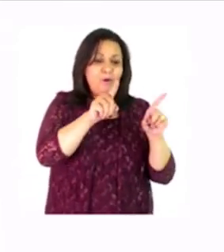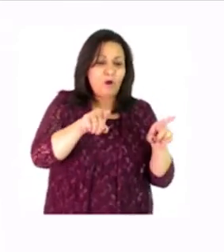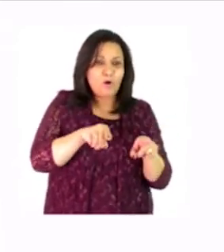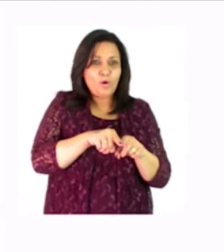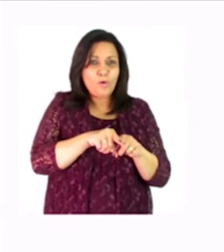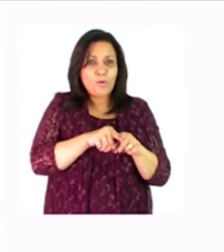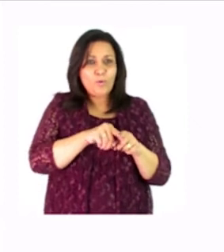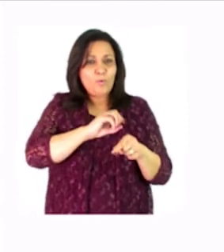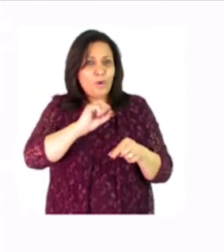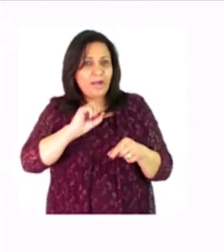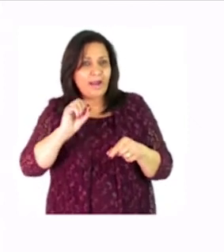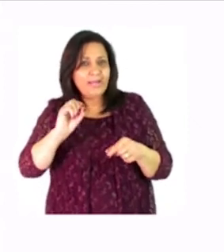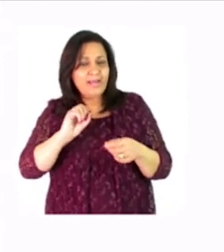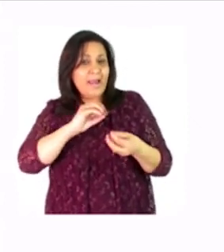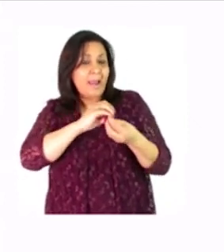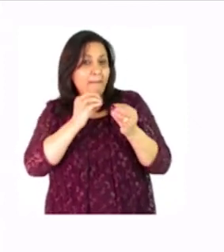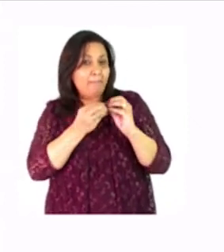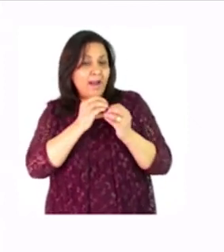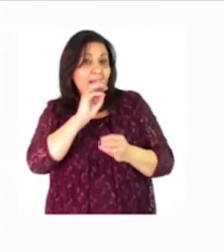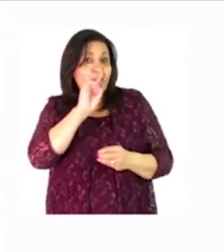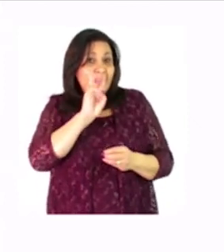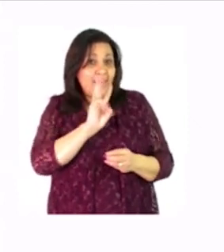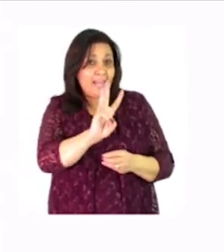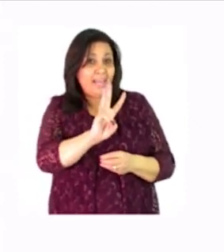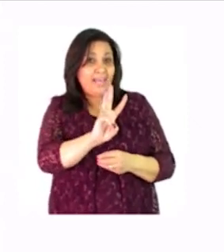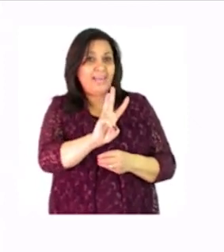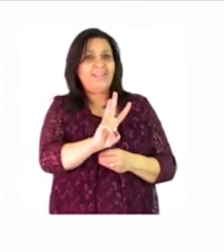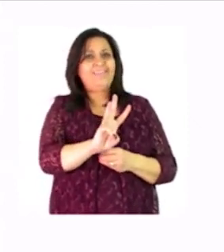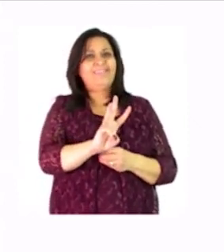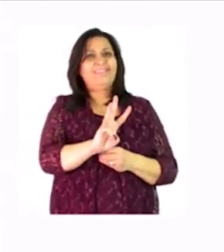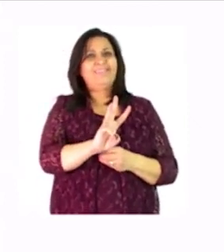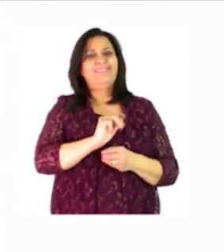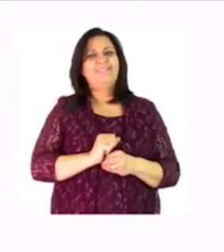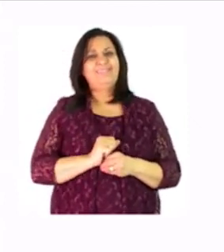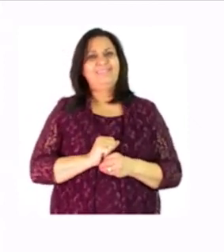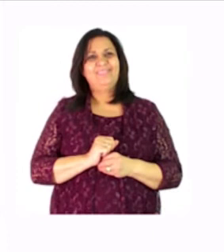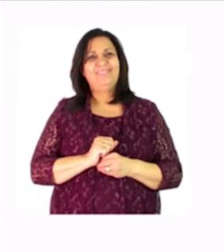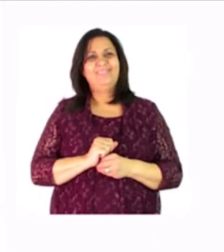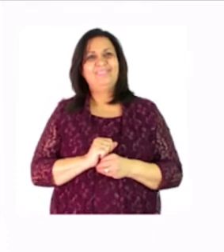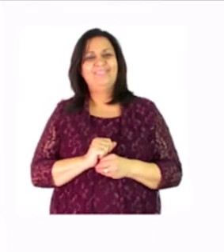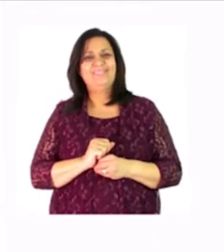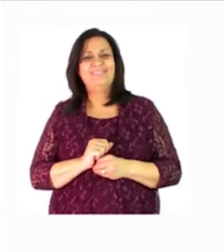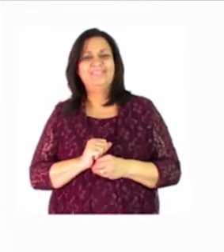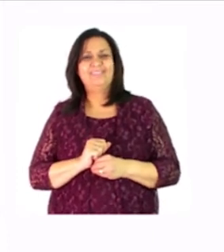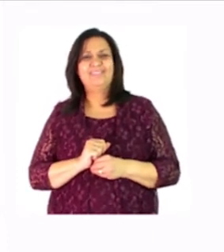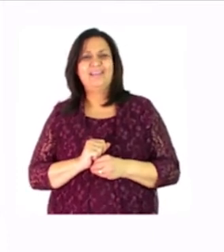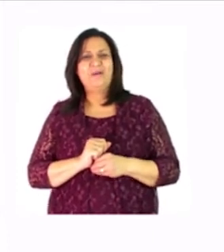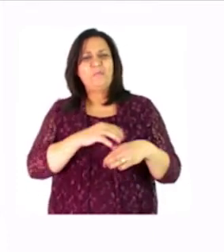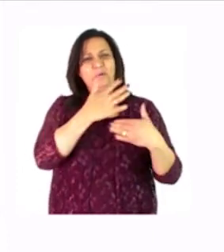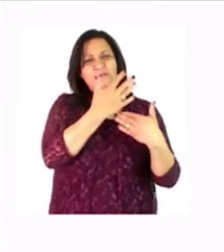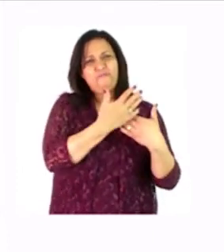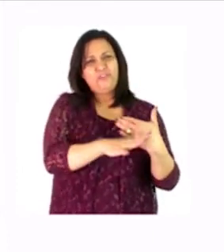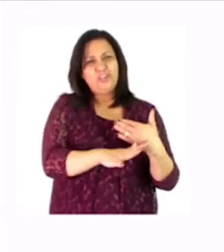it's right at the beginning so that is picture number three once we have